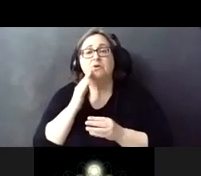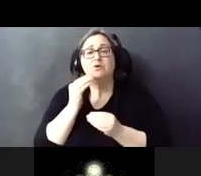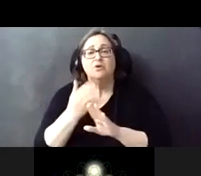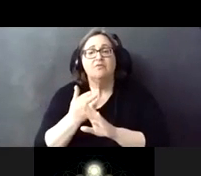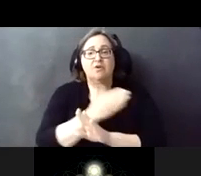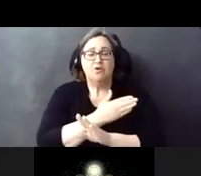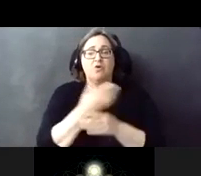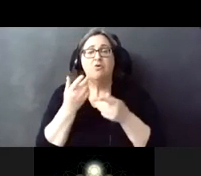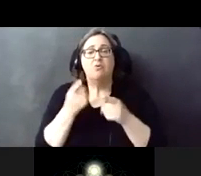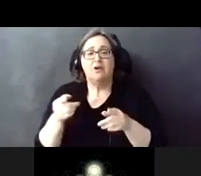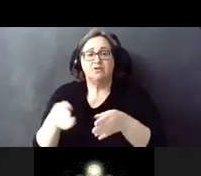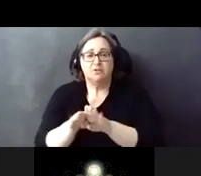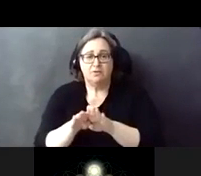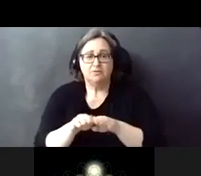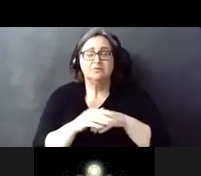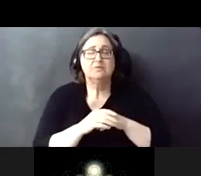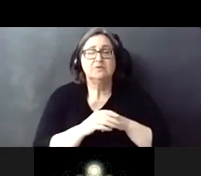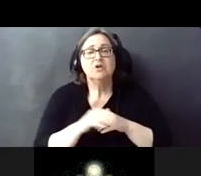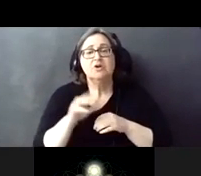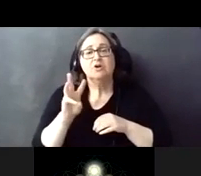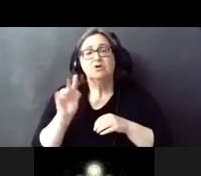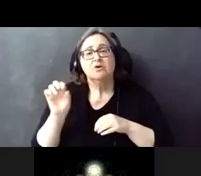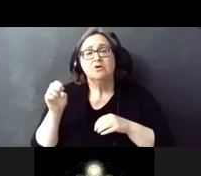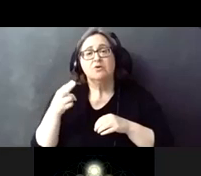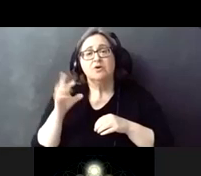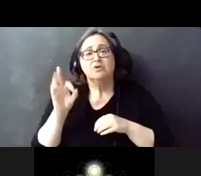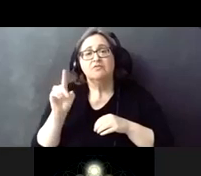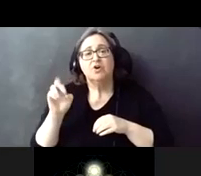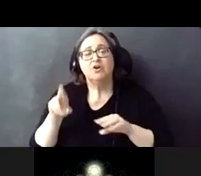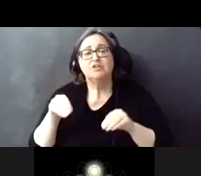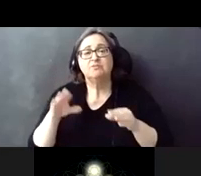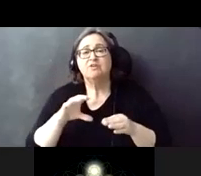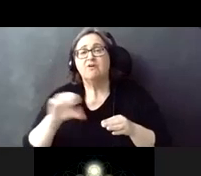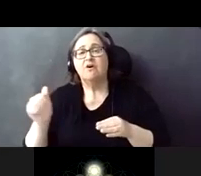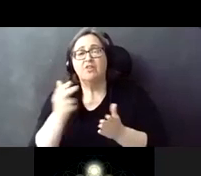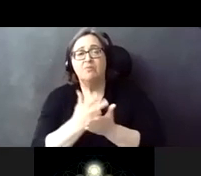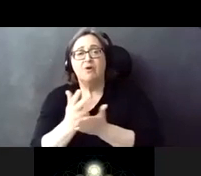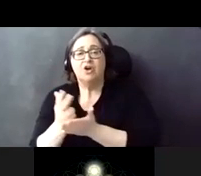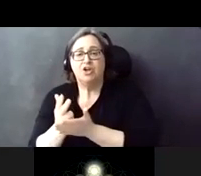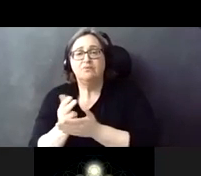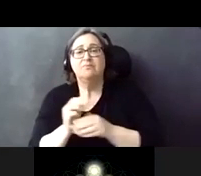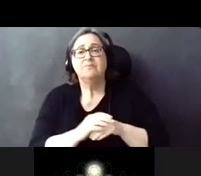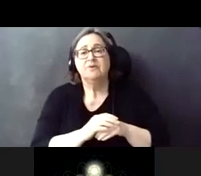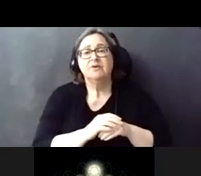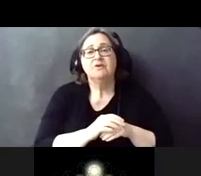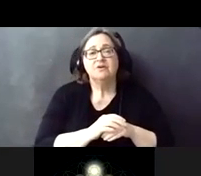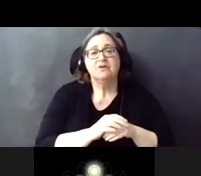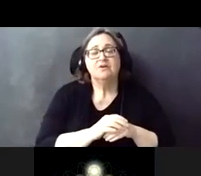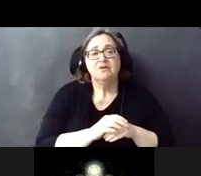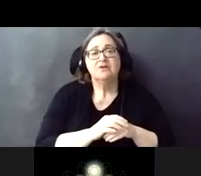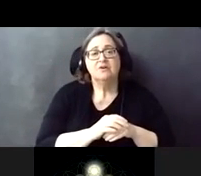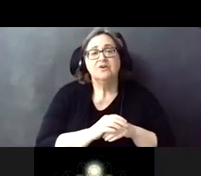advance of these closures welsh floor is providing alternate parking during these interruptions the locations